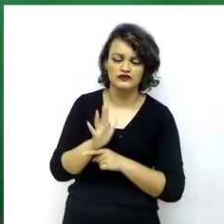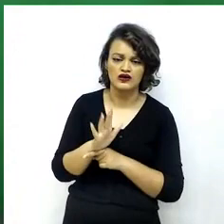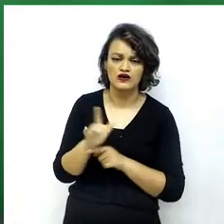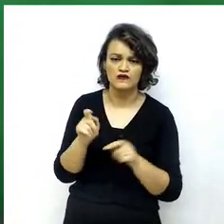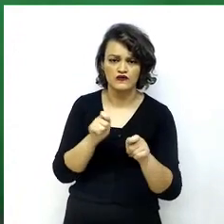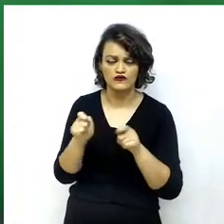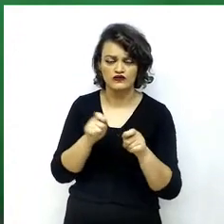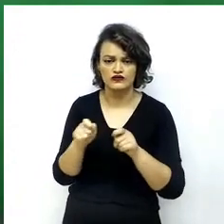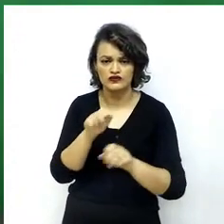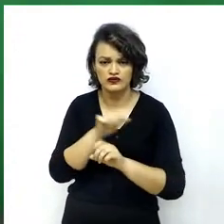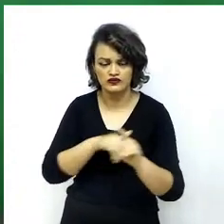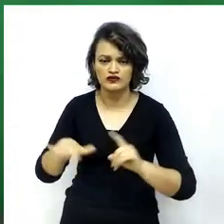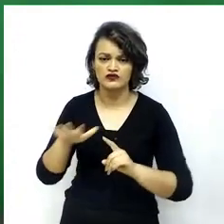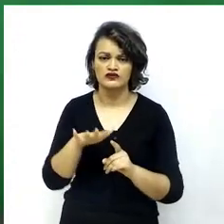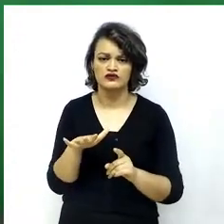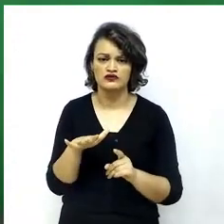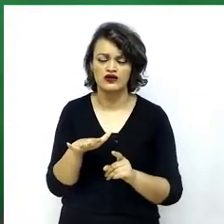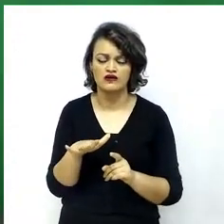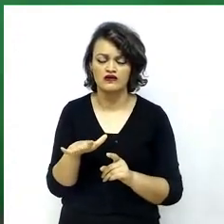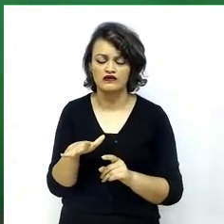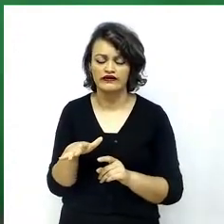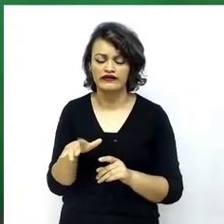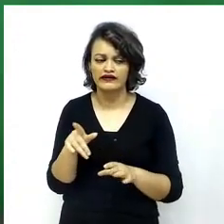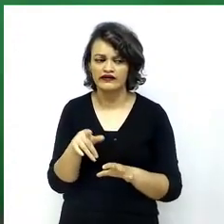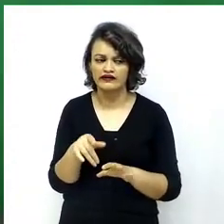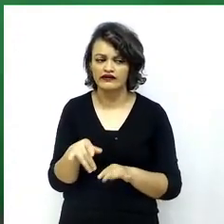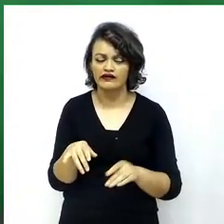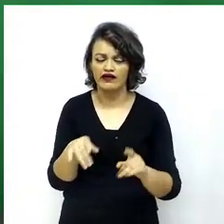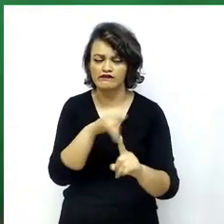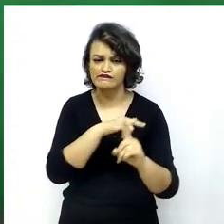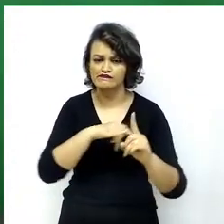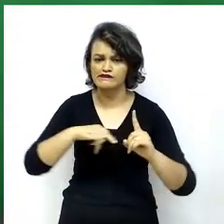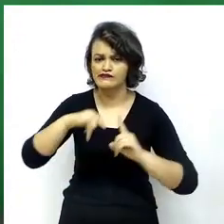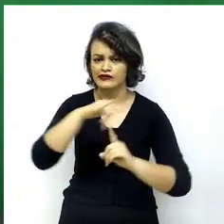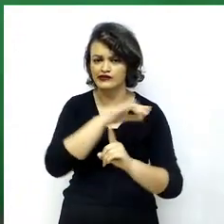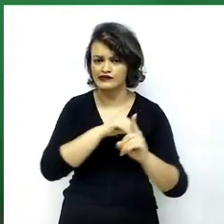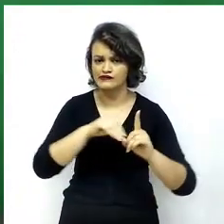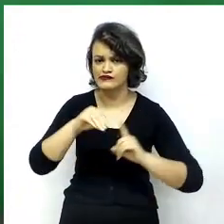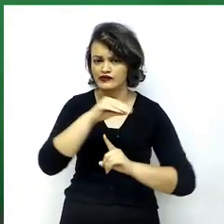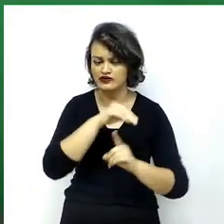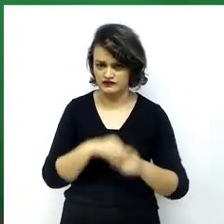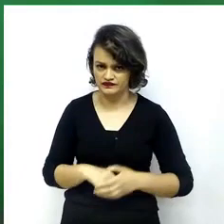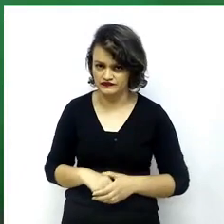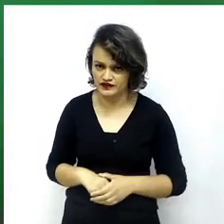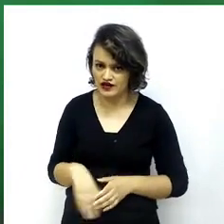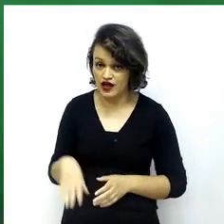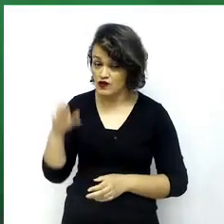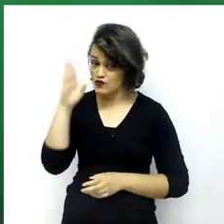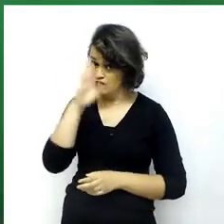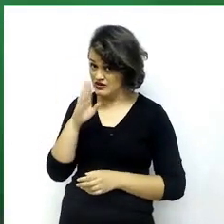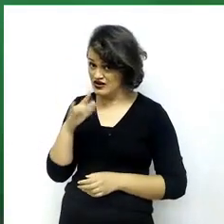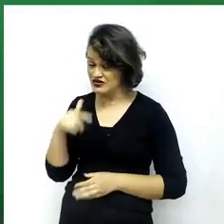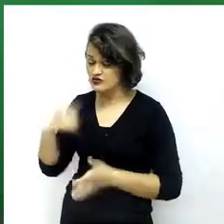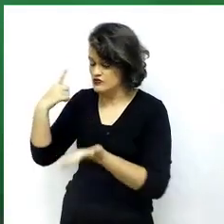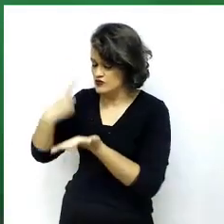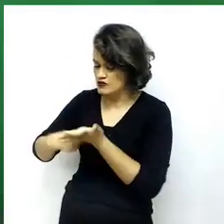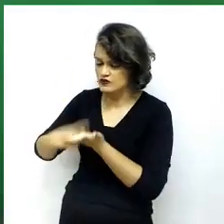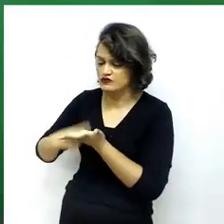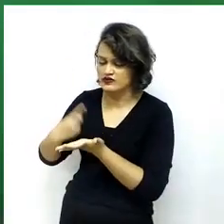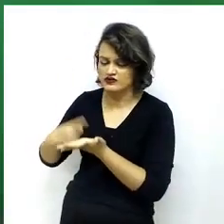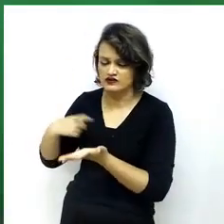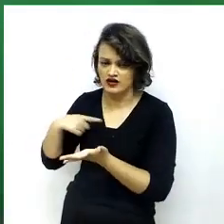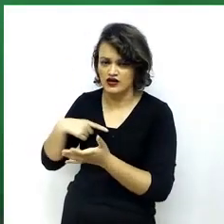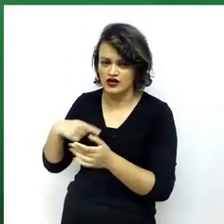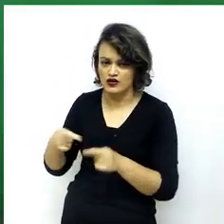control and the manipulation. The Brazil is entirely committed, not only with the